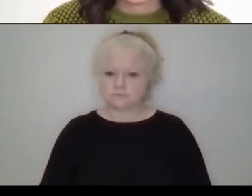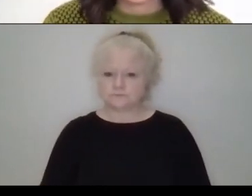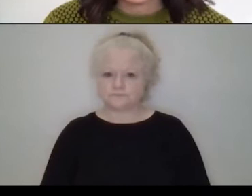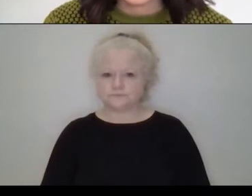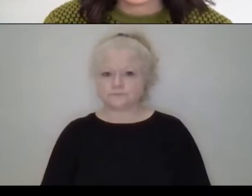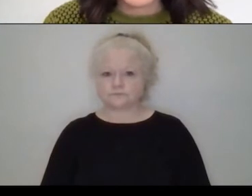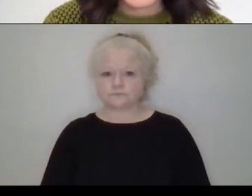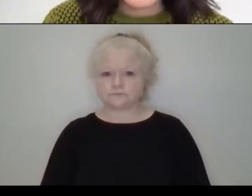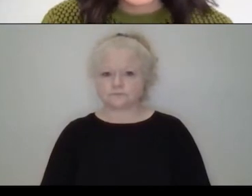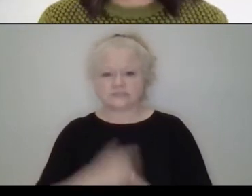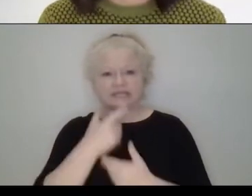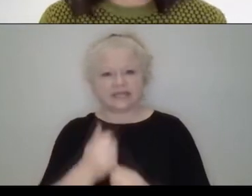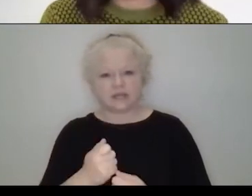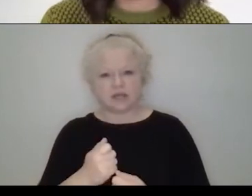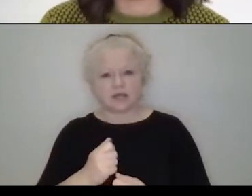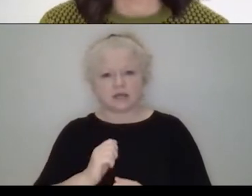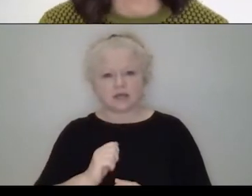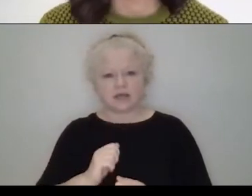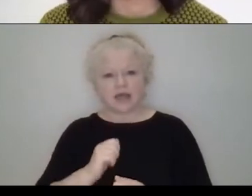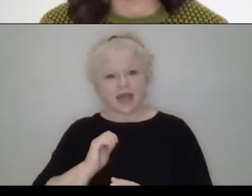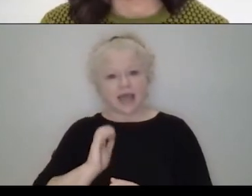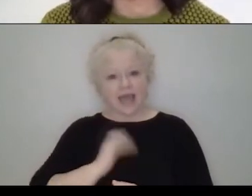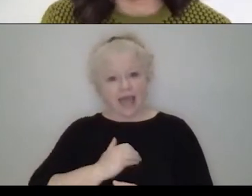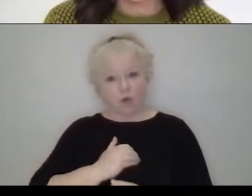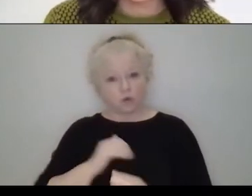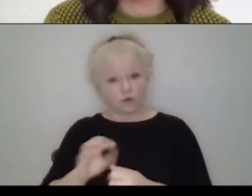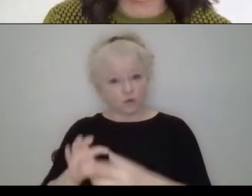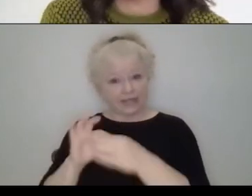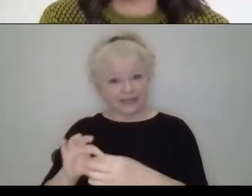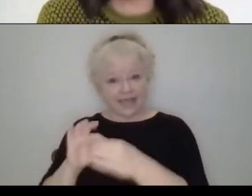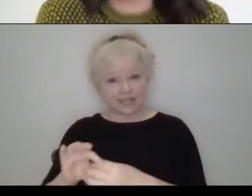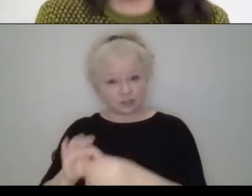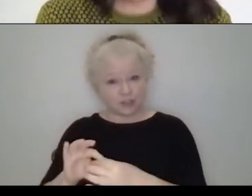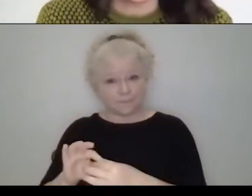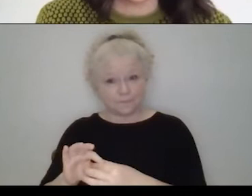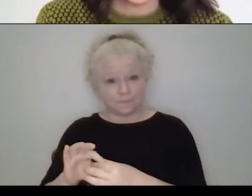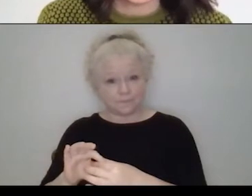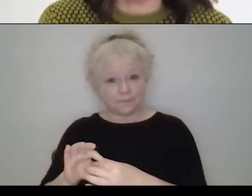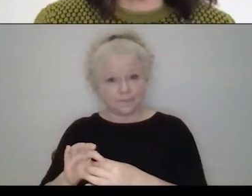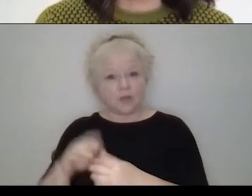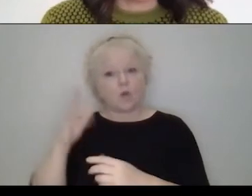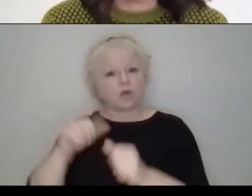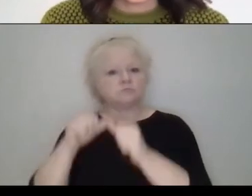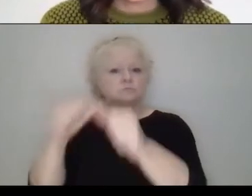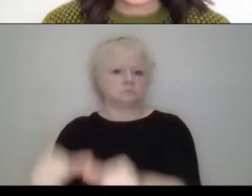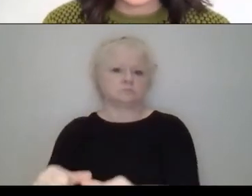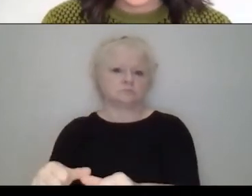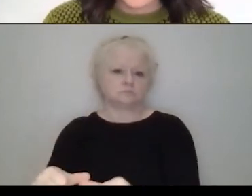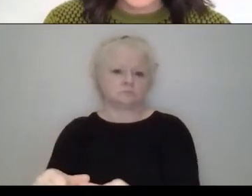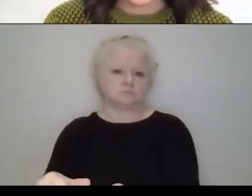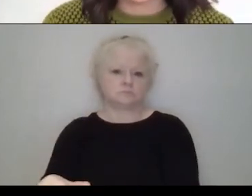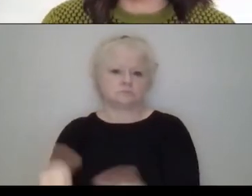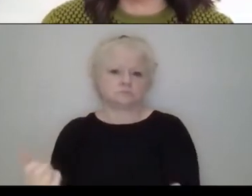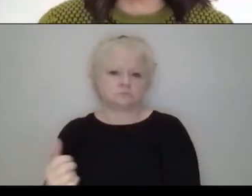because our point of view with the relations that we create with the, our artisans in its long terms and design this